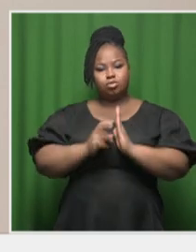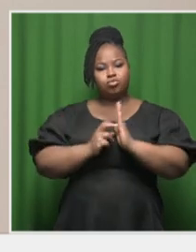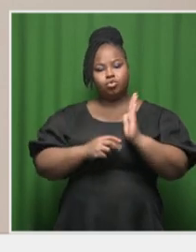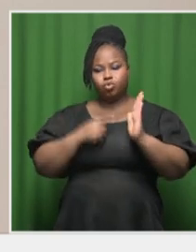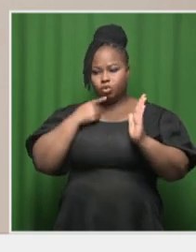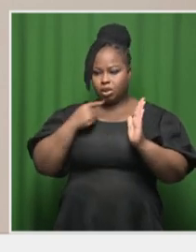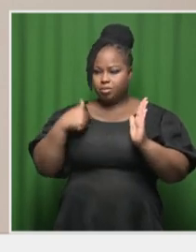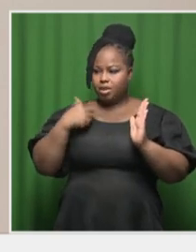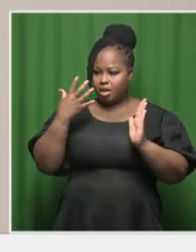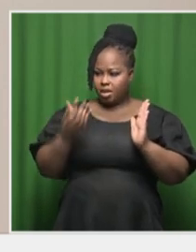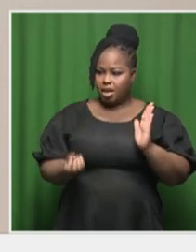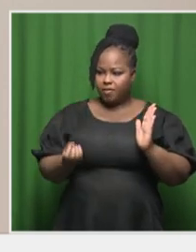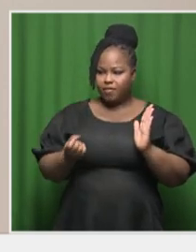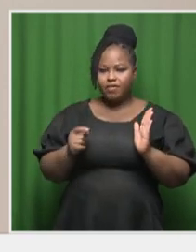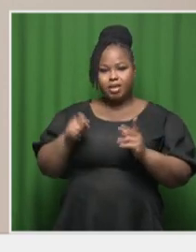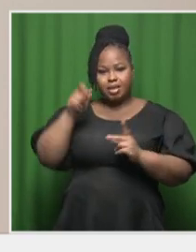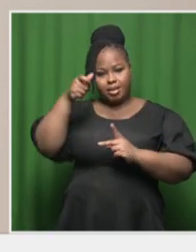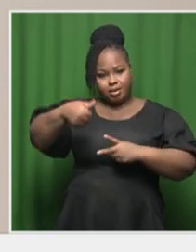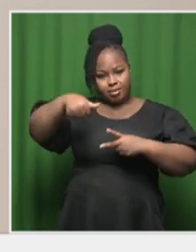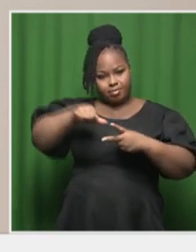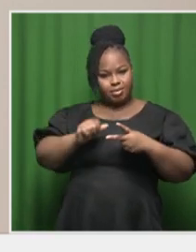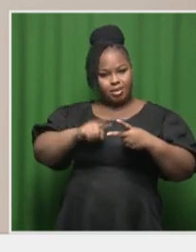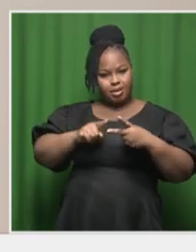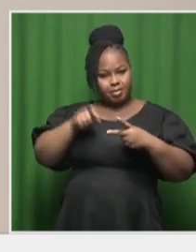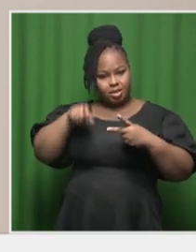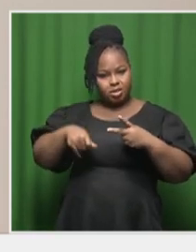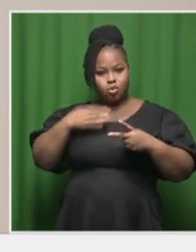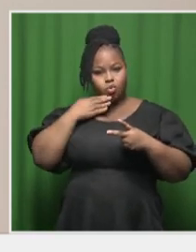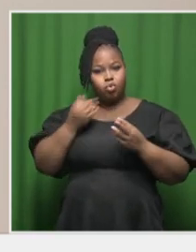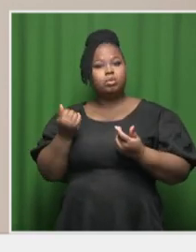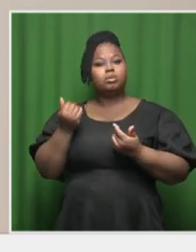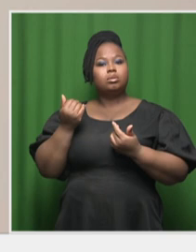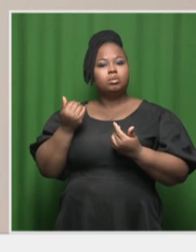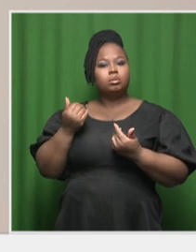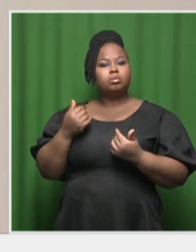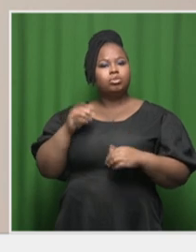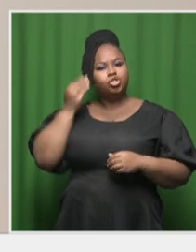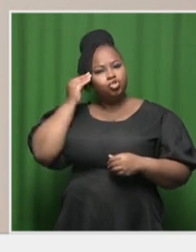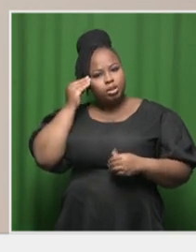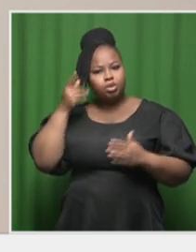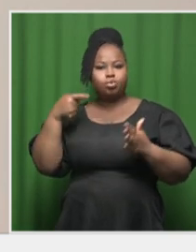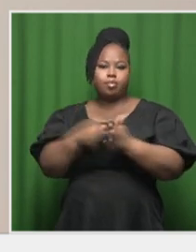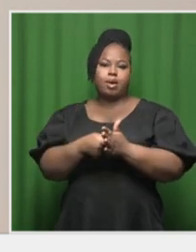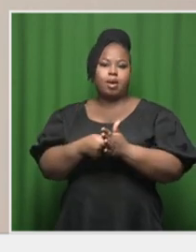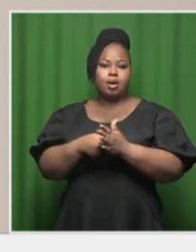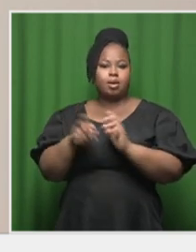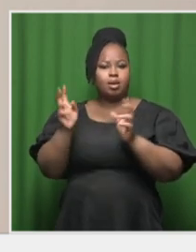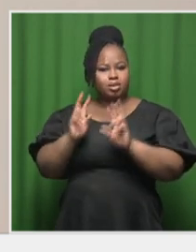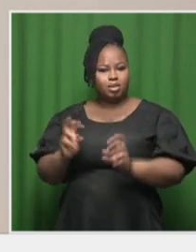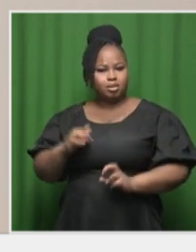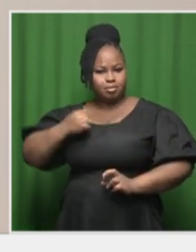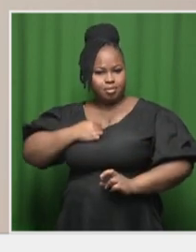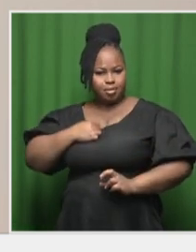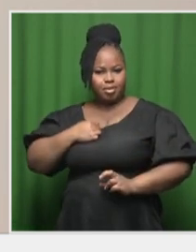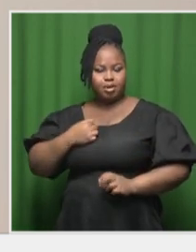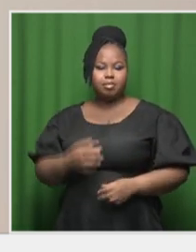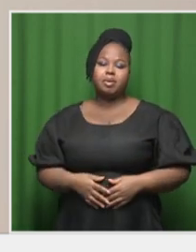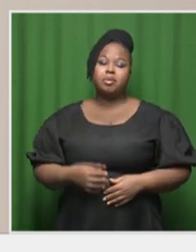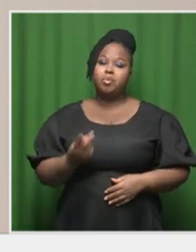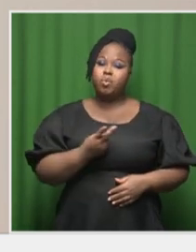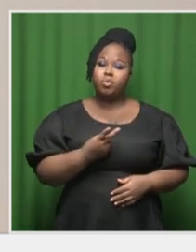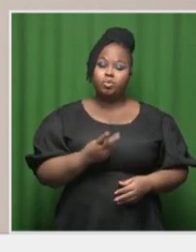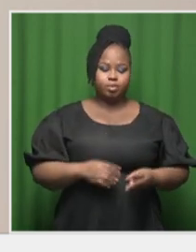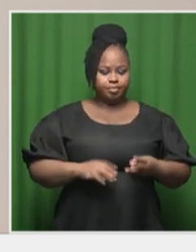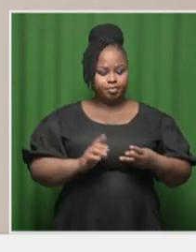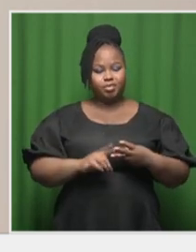I have a willing off-taker that will get this from you. So, the other thing that had been mentioned in the media is around this